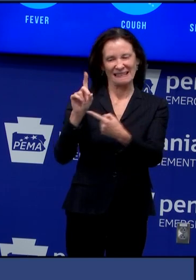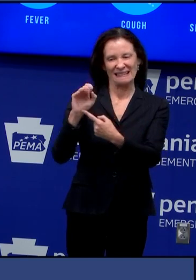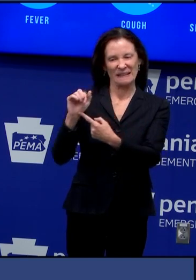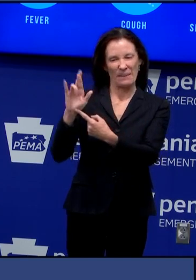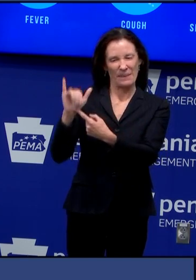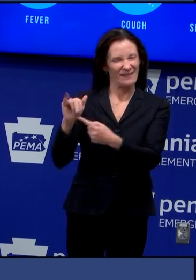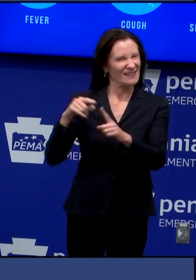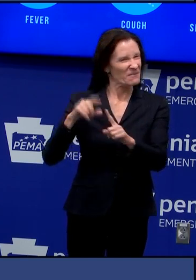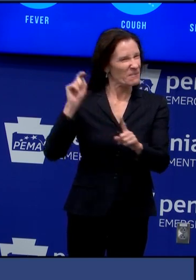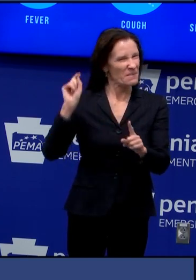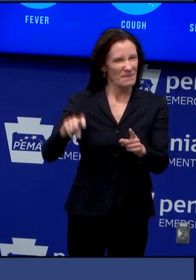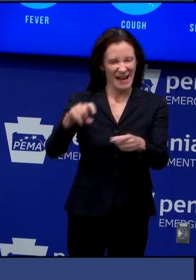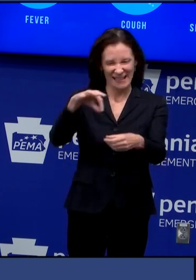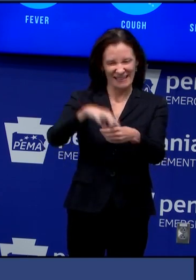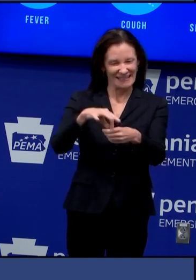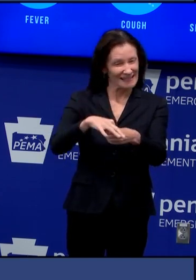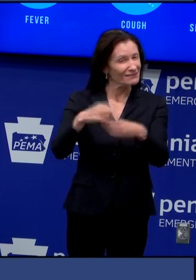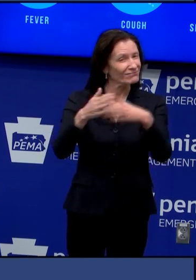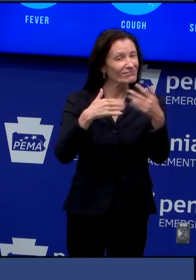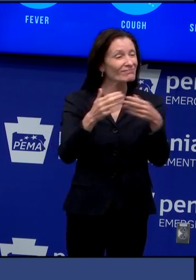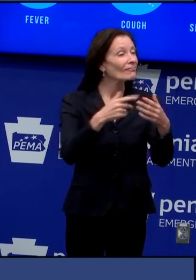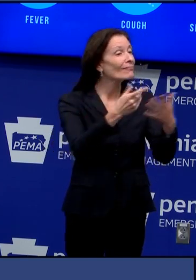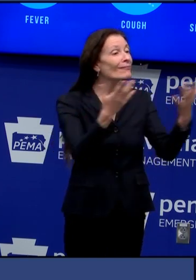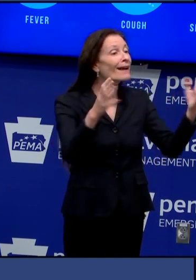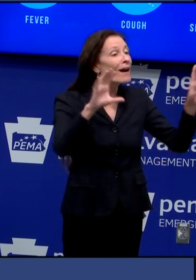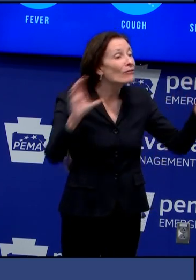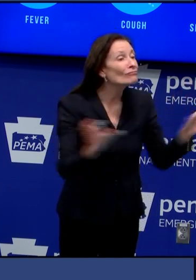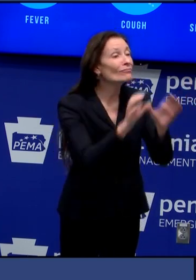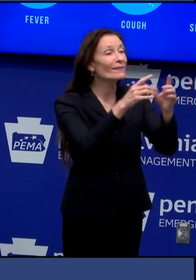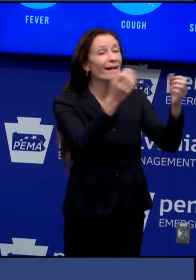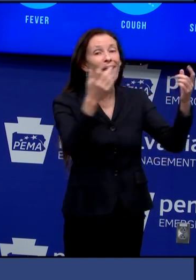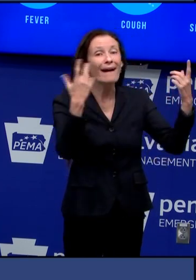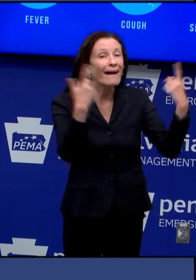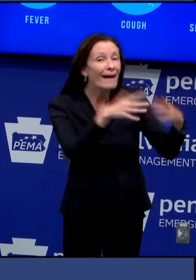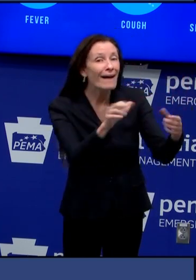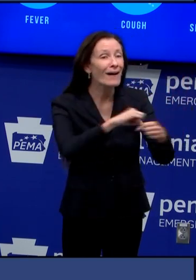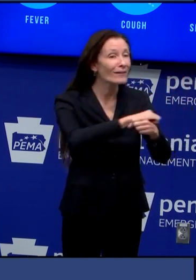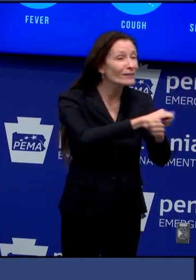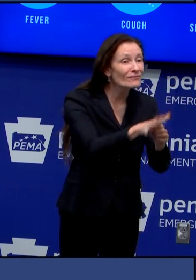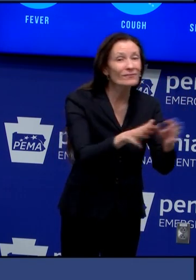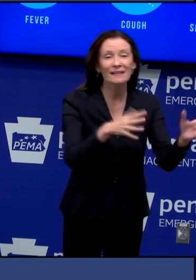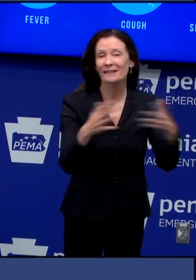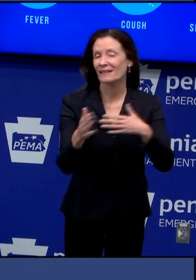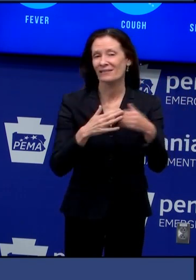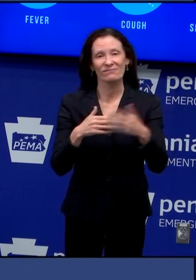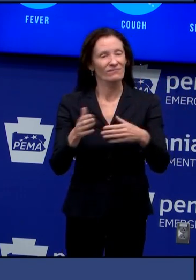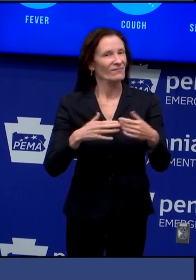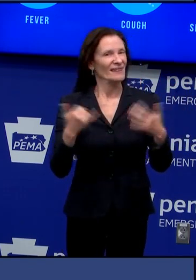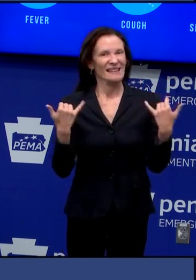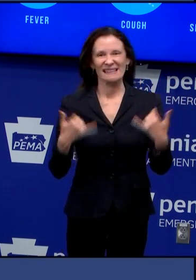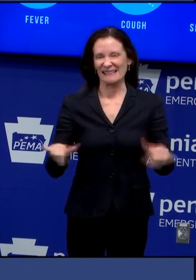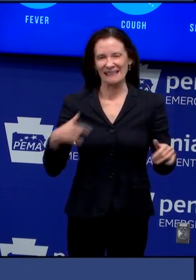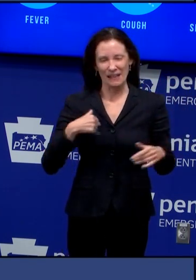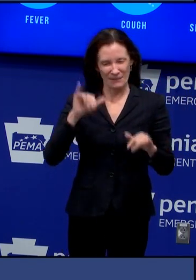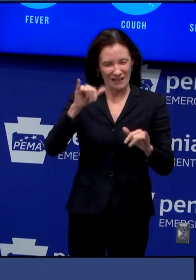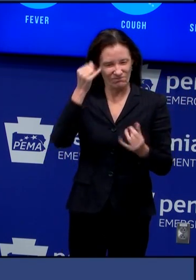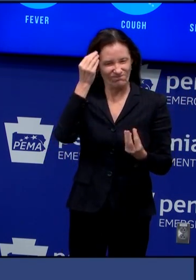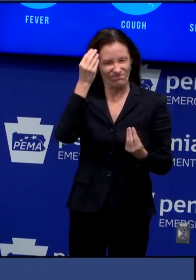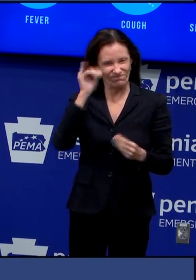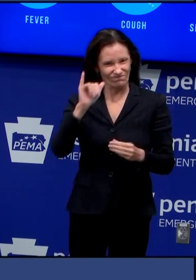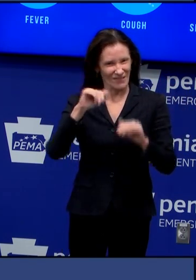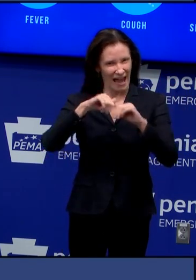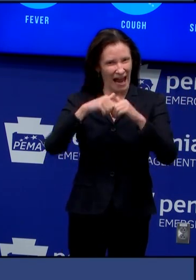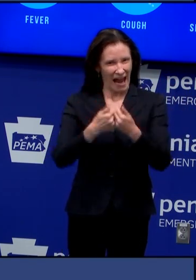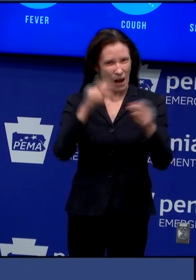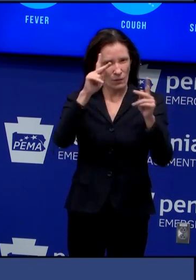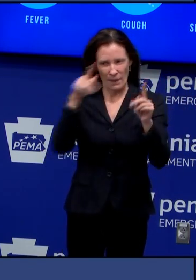because of the virus some Pennsylvanians may be nervous about going to a voting place fortunately Pennsylvanians can